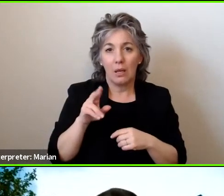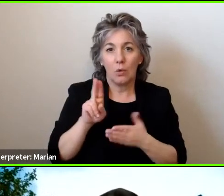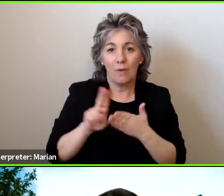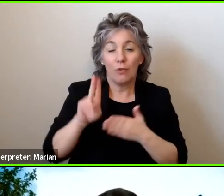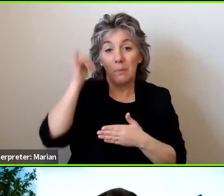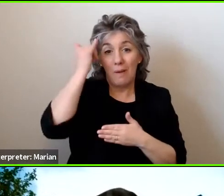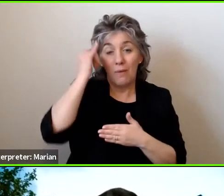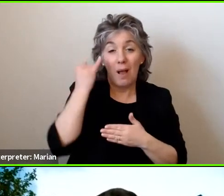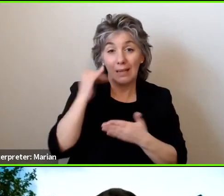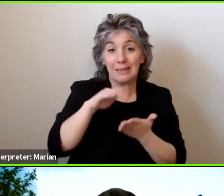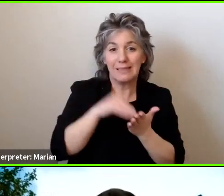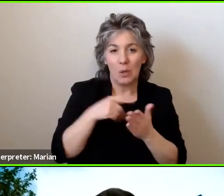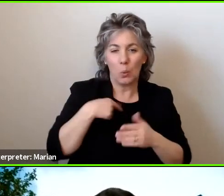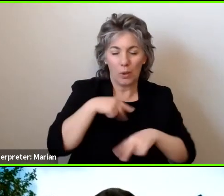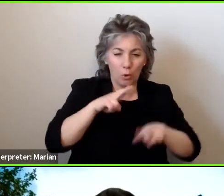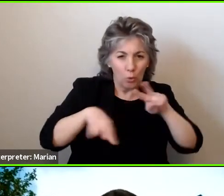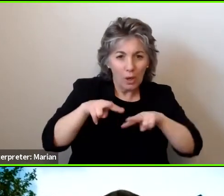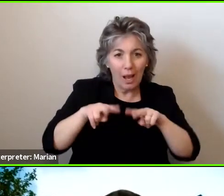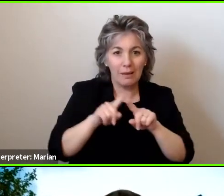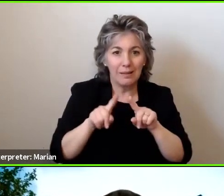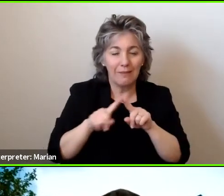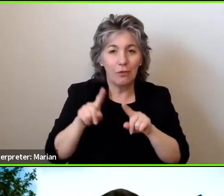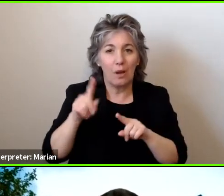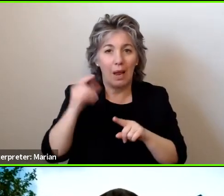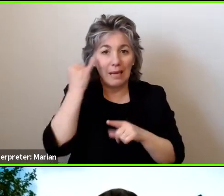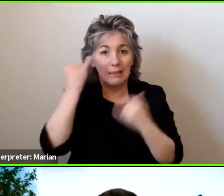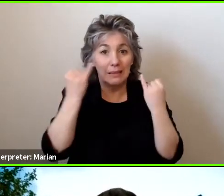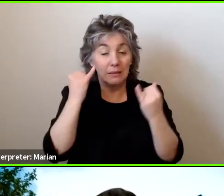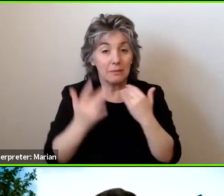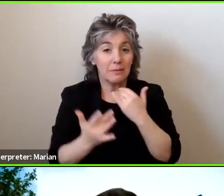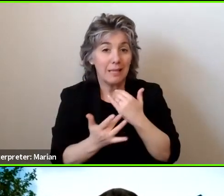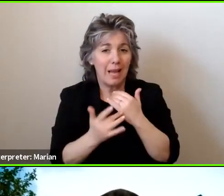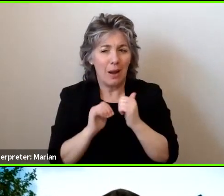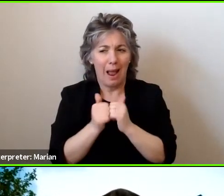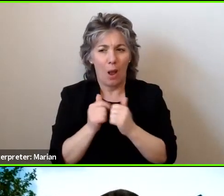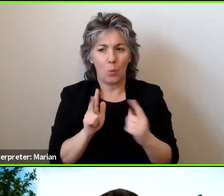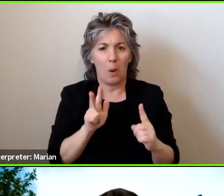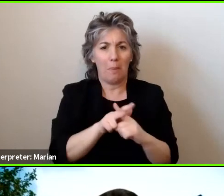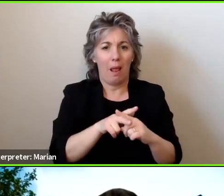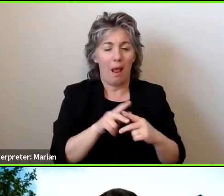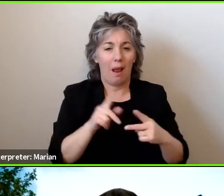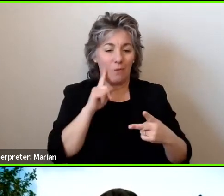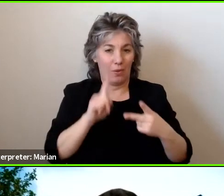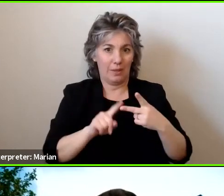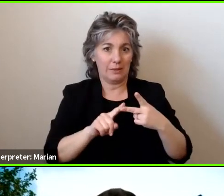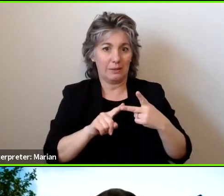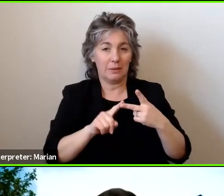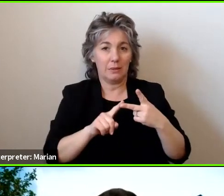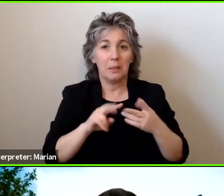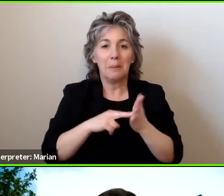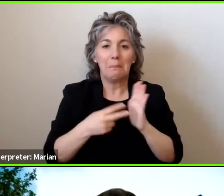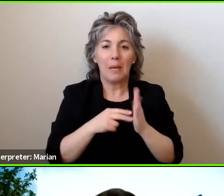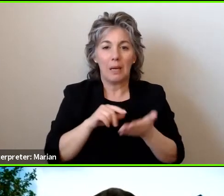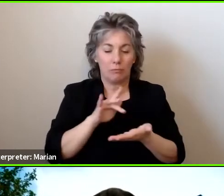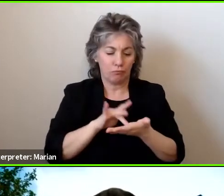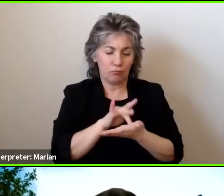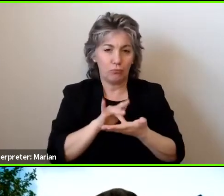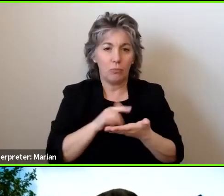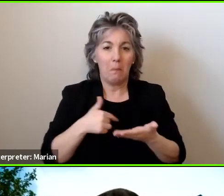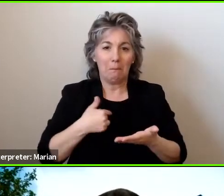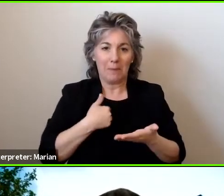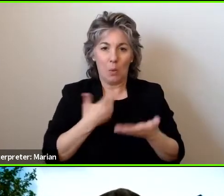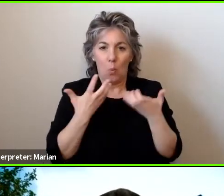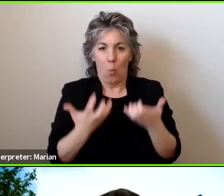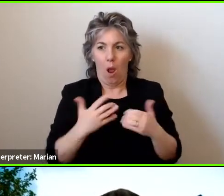technologies that you can introduce so that you can adapt ramps to an individual's preferences. Thank you.